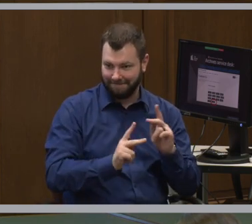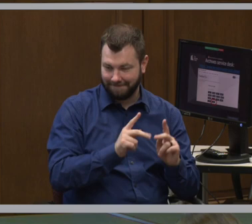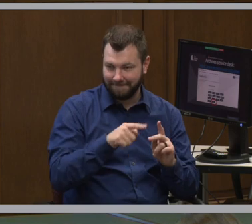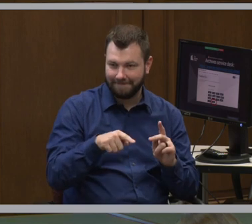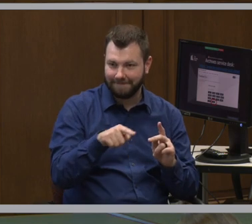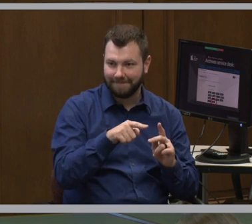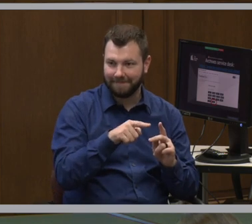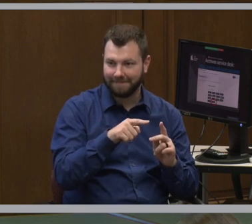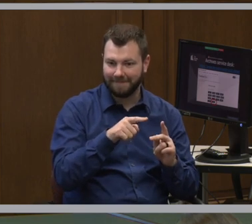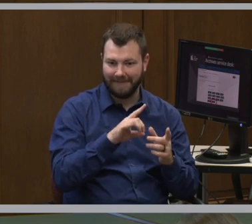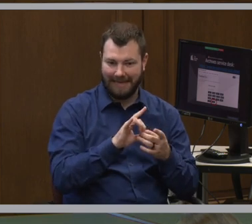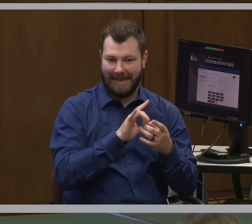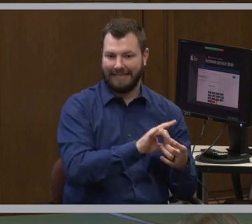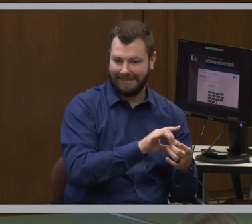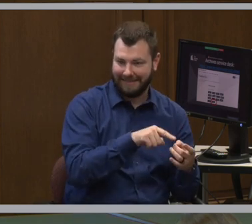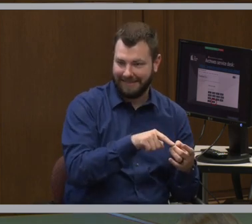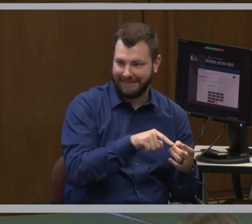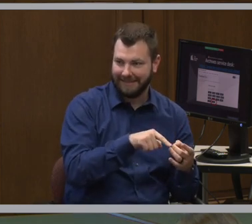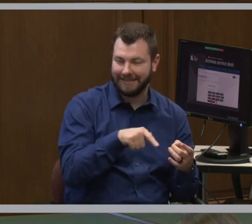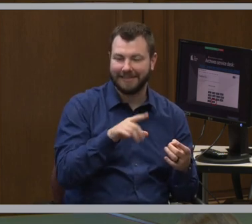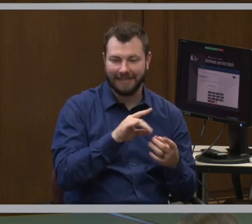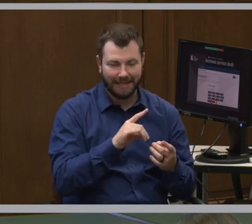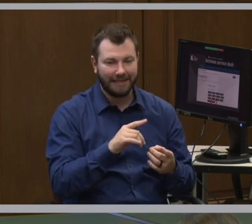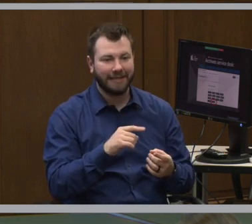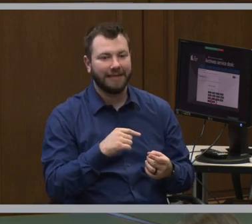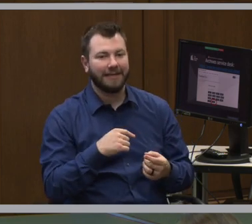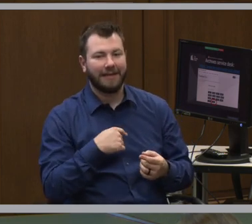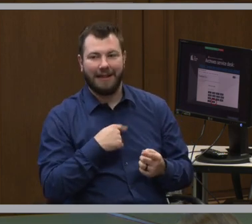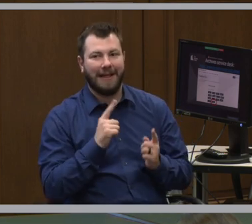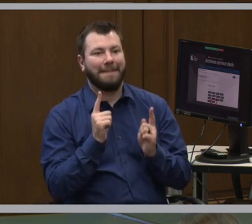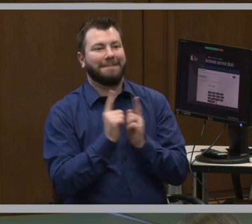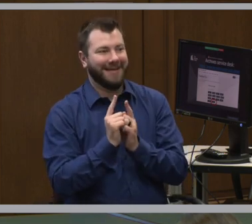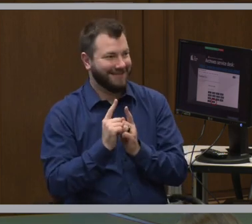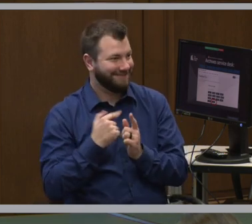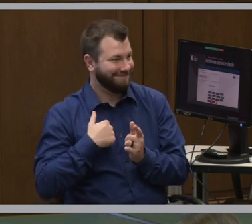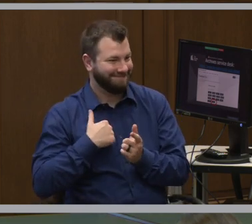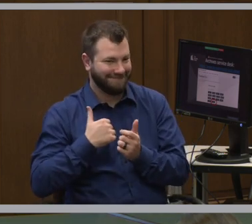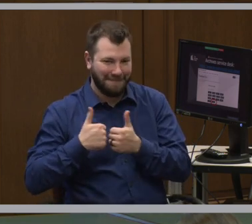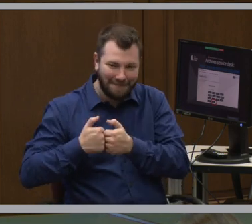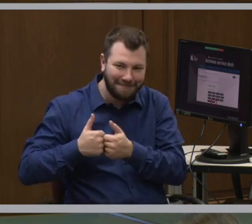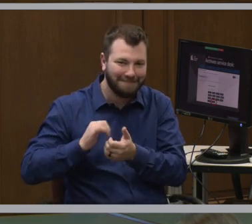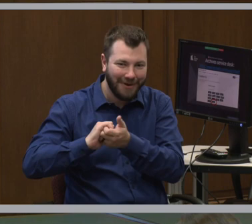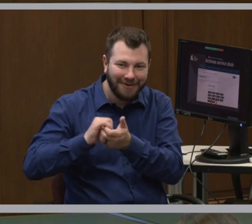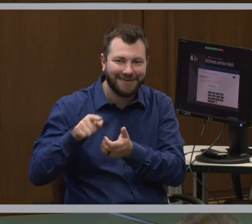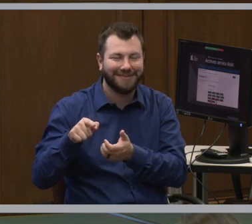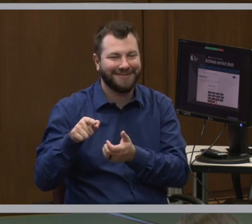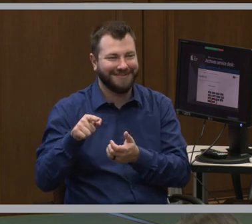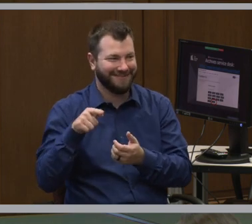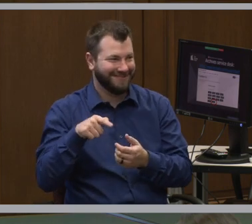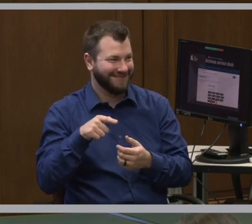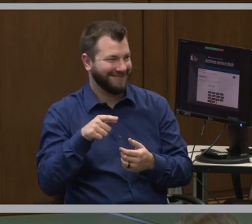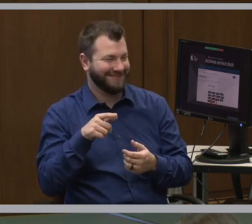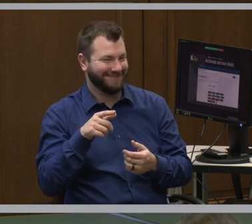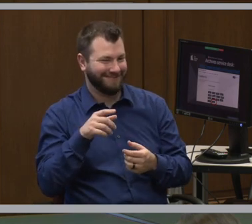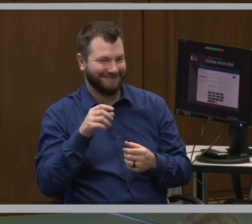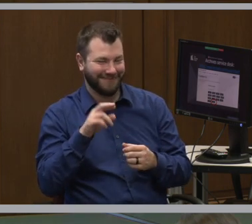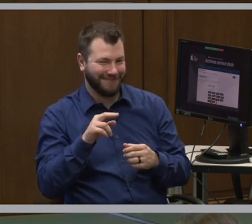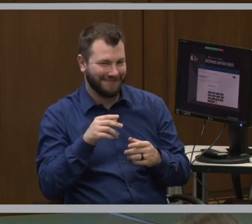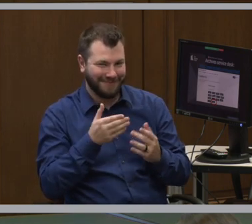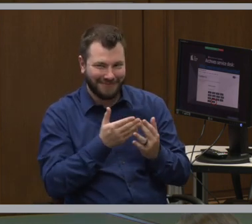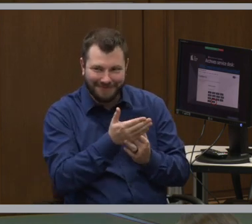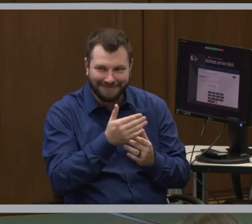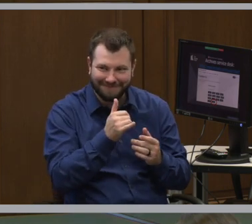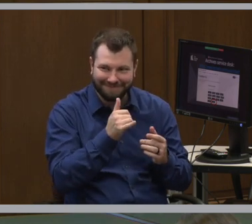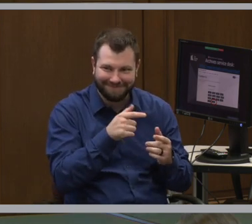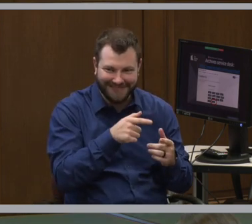ties who said, you know, I, like, met my partner at the Kennedy Center or, you know, preparing eulogies or other things. And so